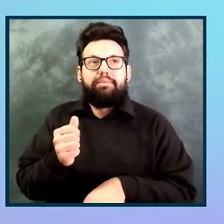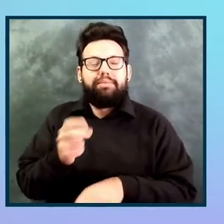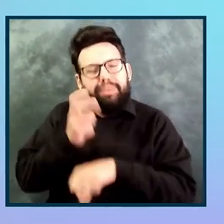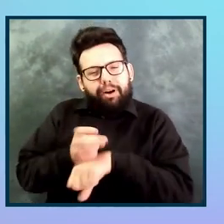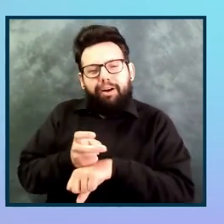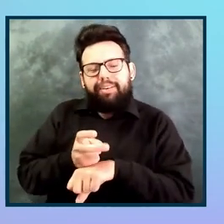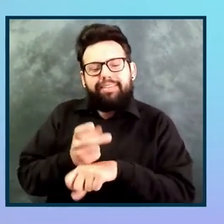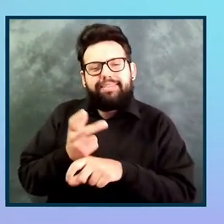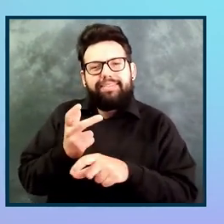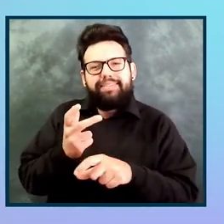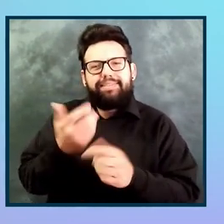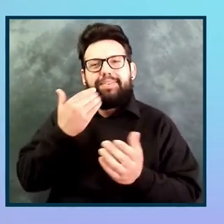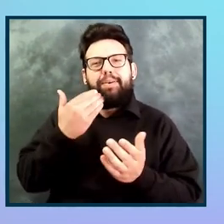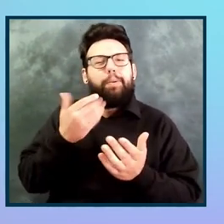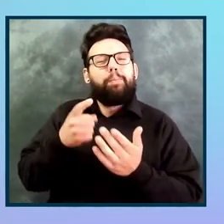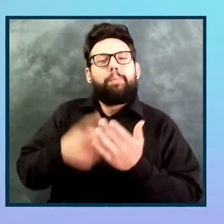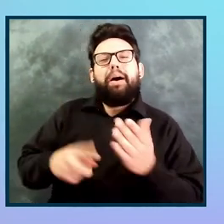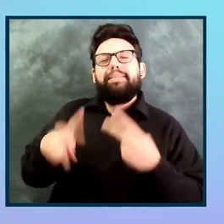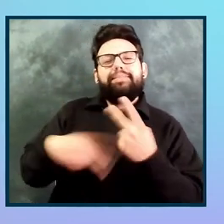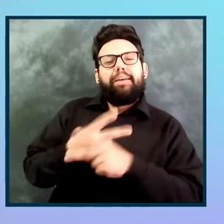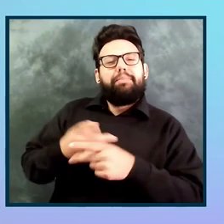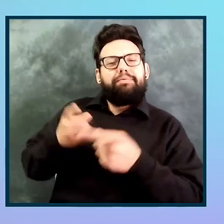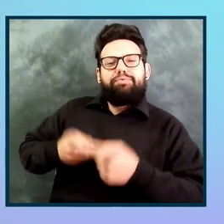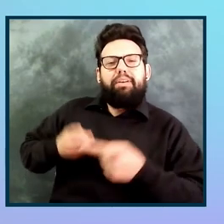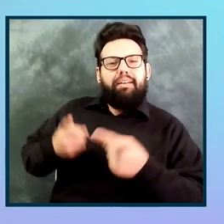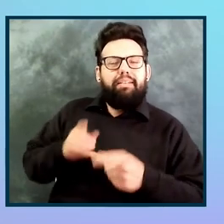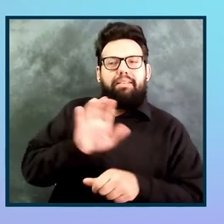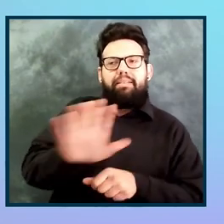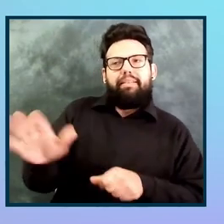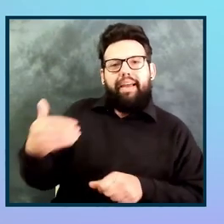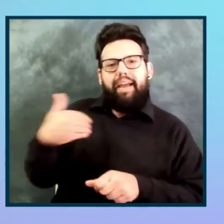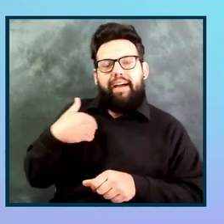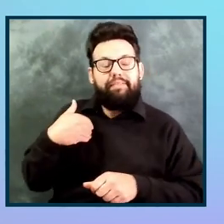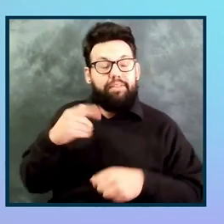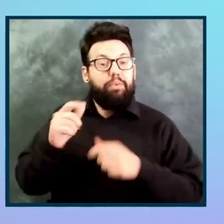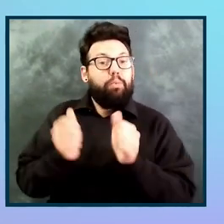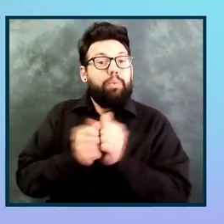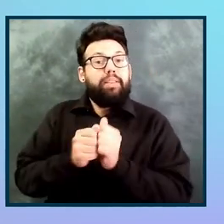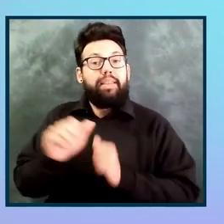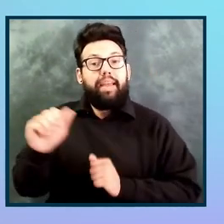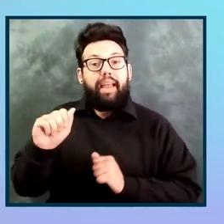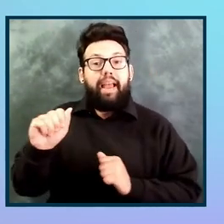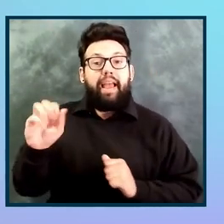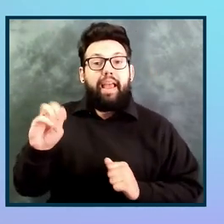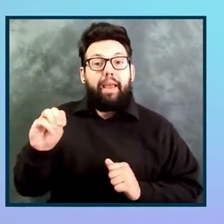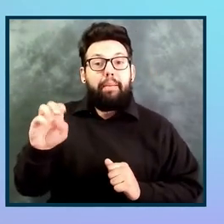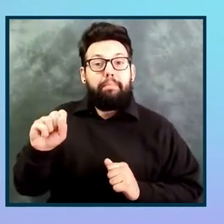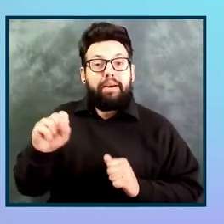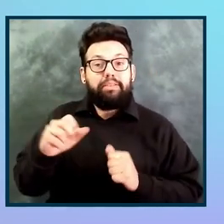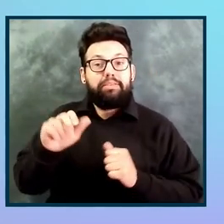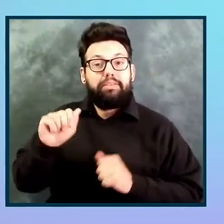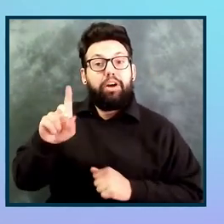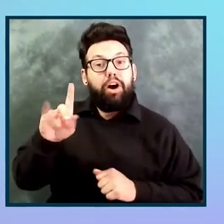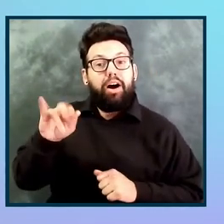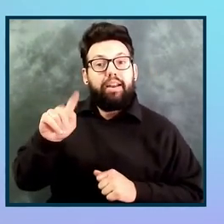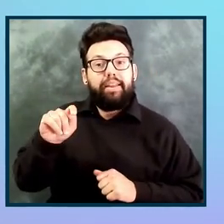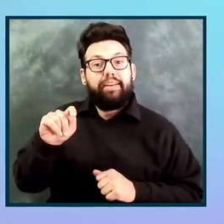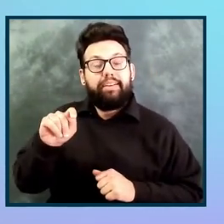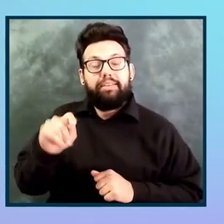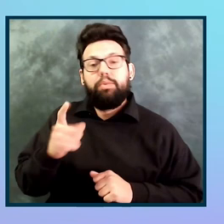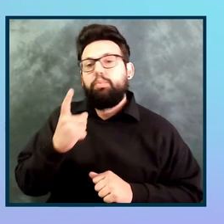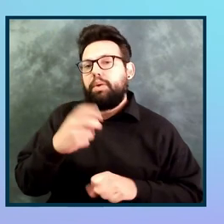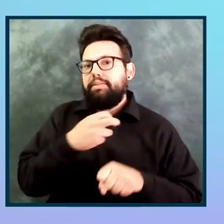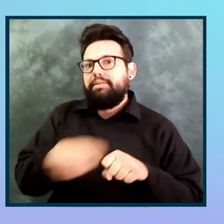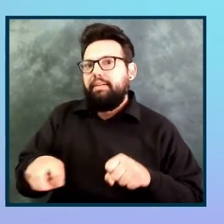having. One of the challenges that we had with the AM Assets Audit was that changing of team members. And I didn't mention this